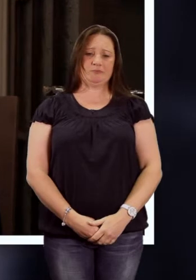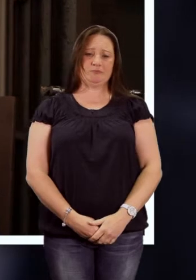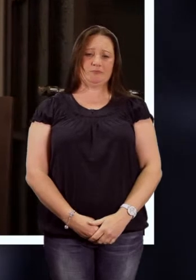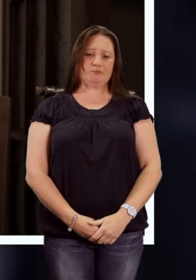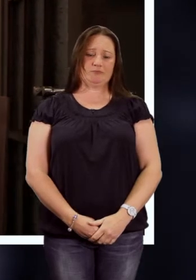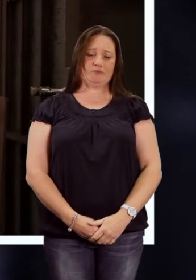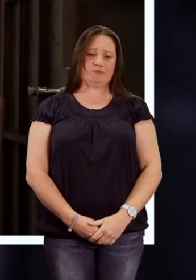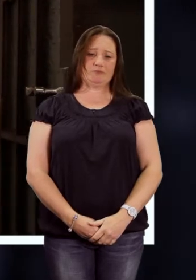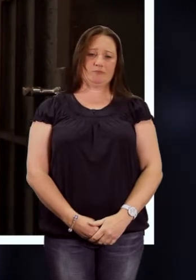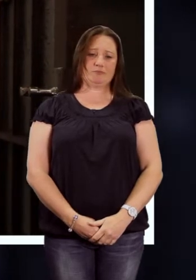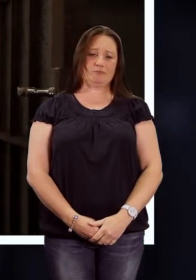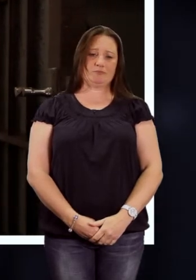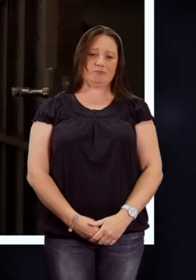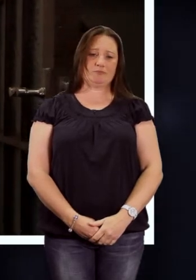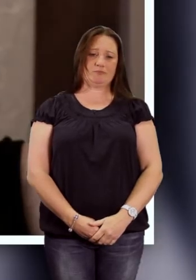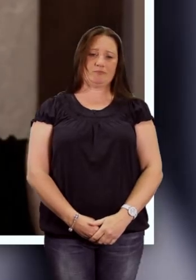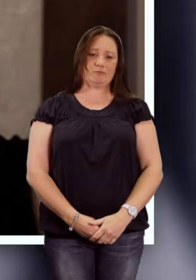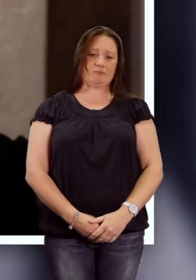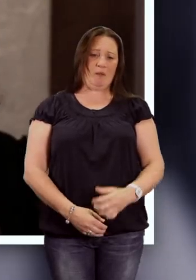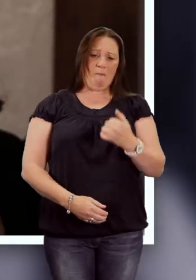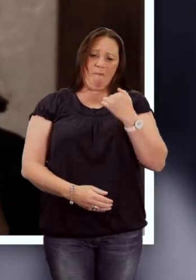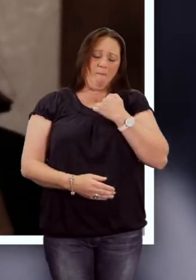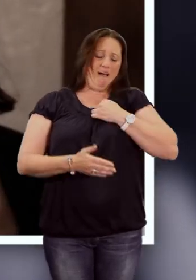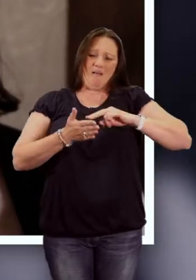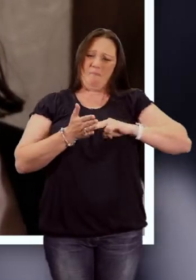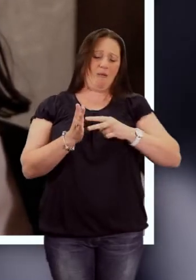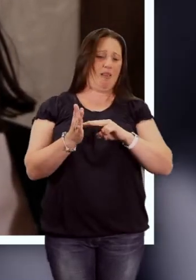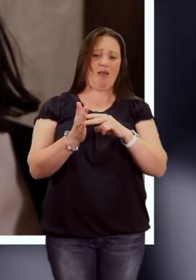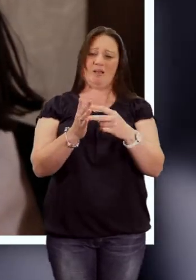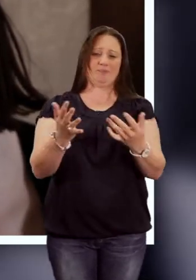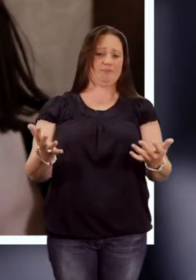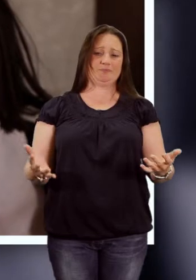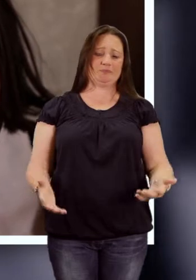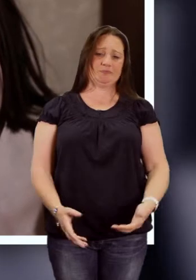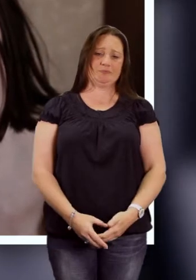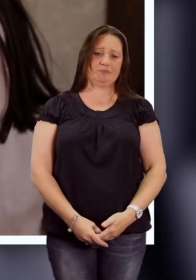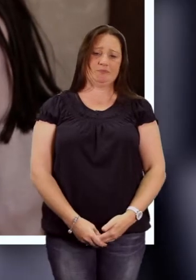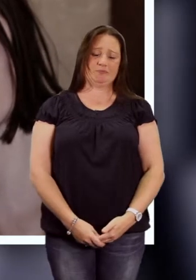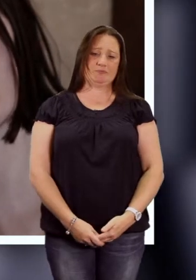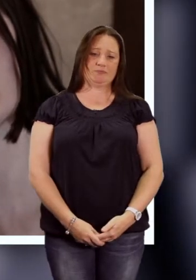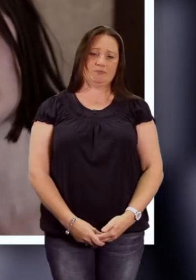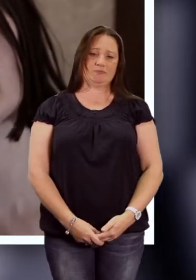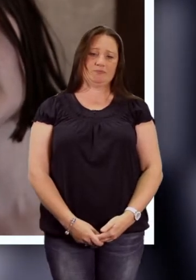destiny. This was not my plan.